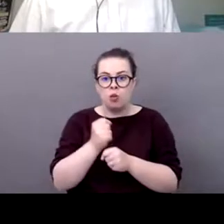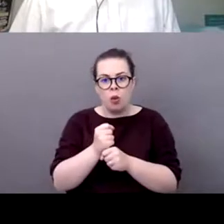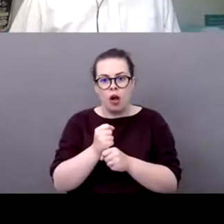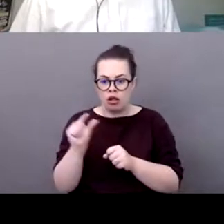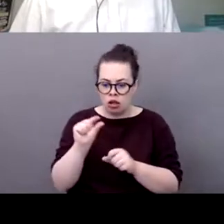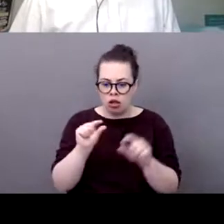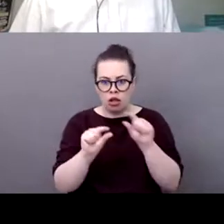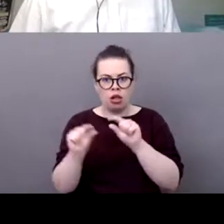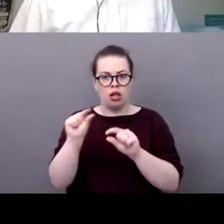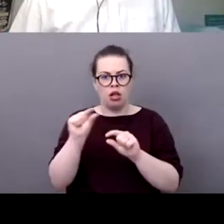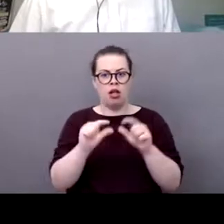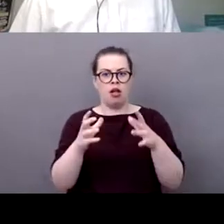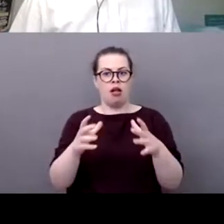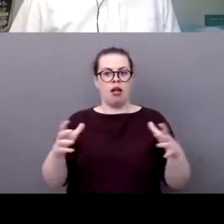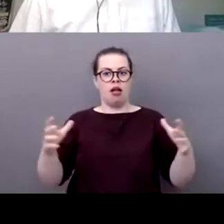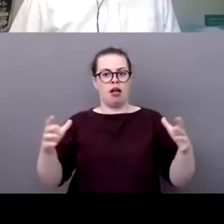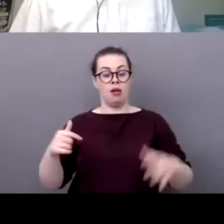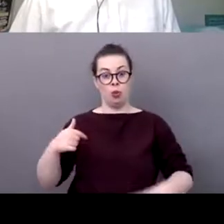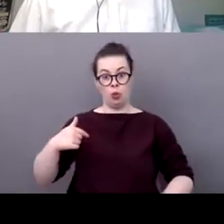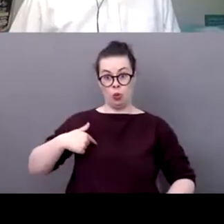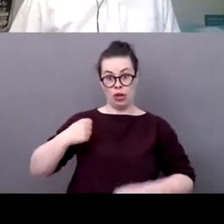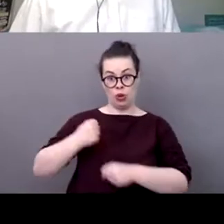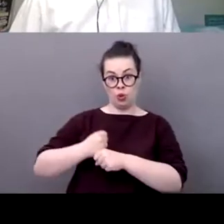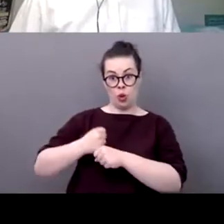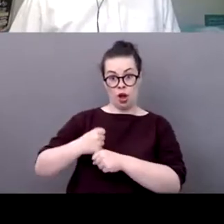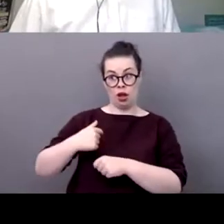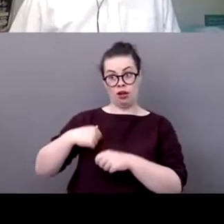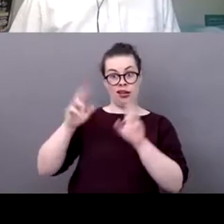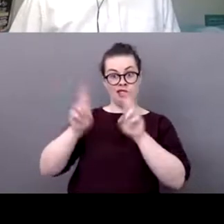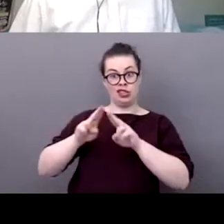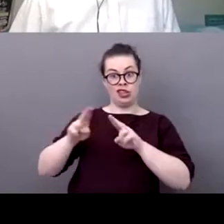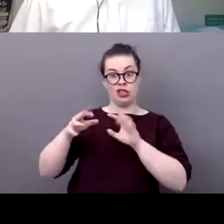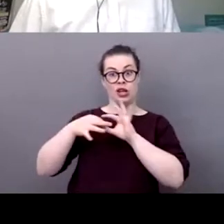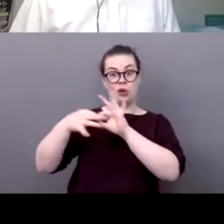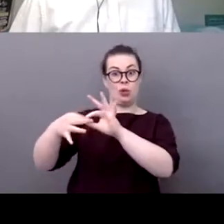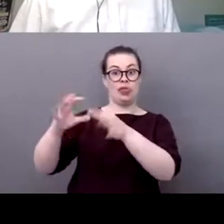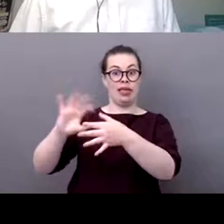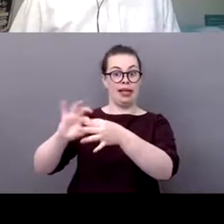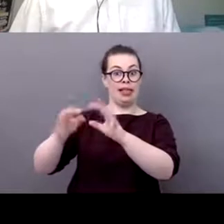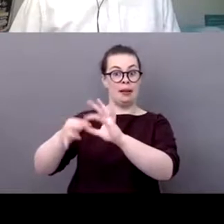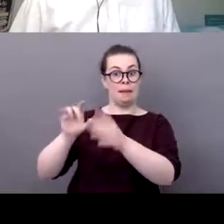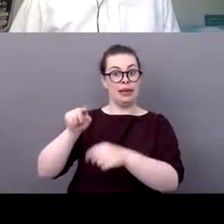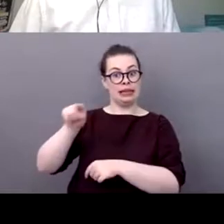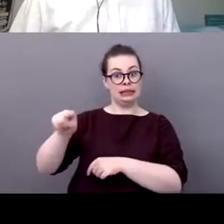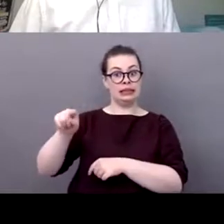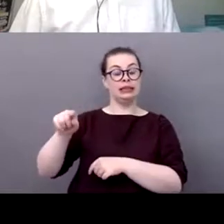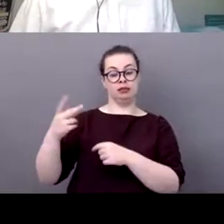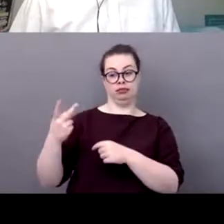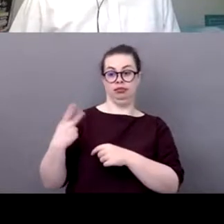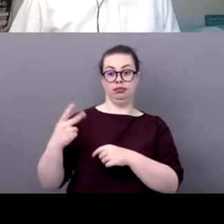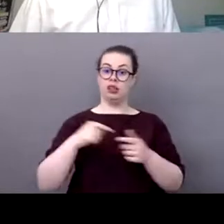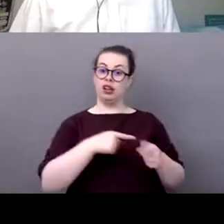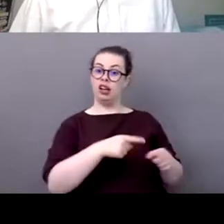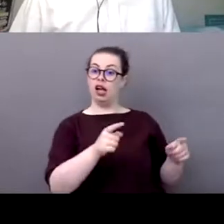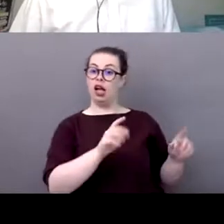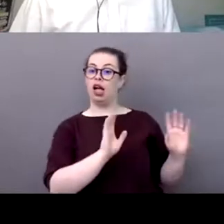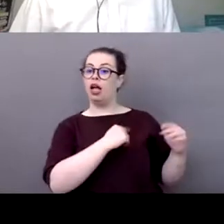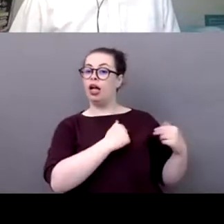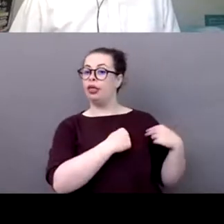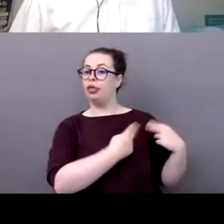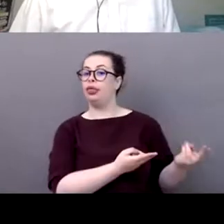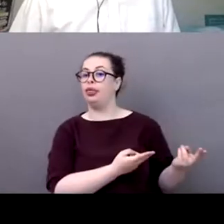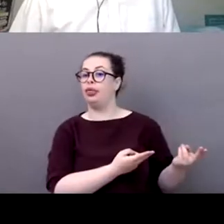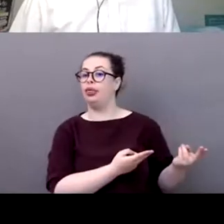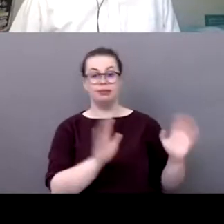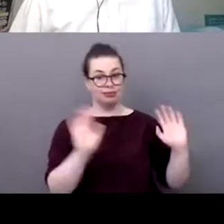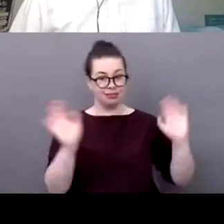olympics and international federation it doesn't mean that the others don't have a role to play absolutely not it's just that sitting from where i am i can